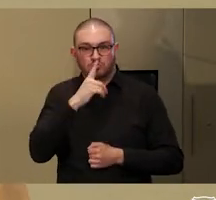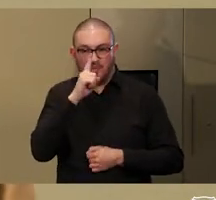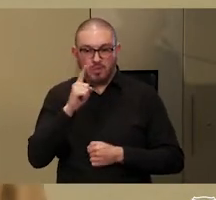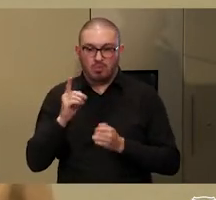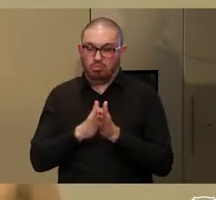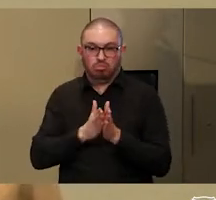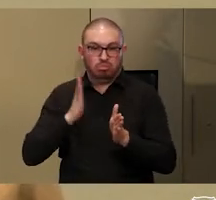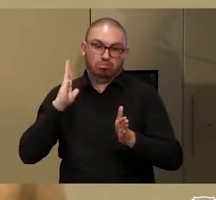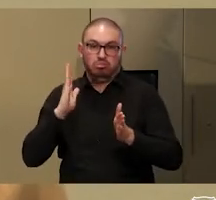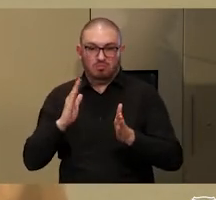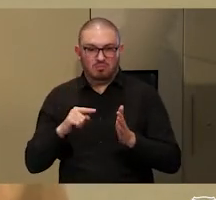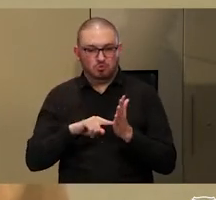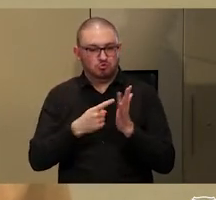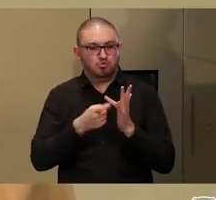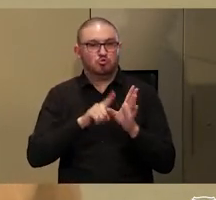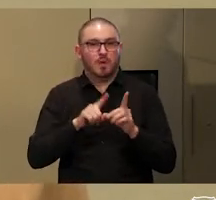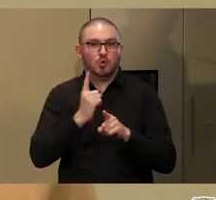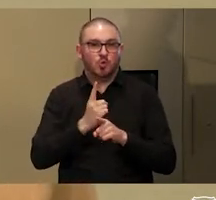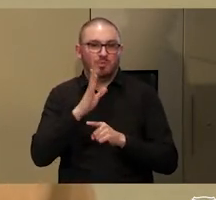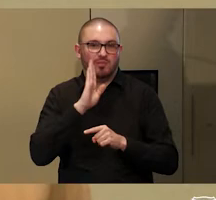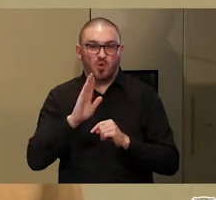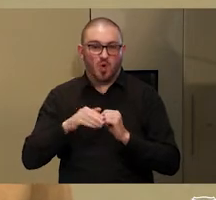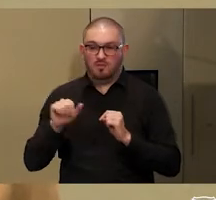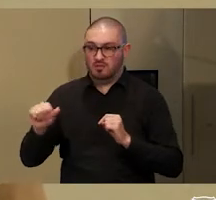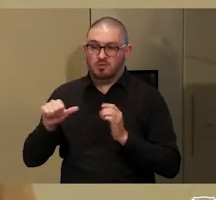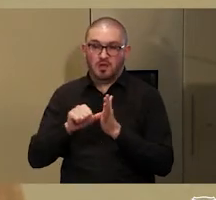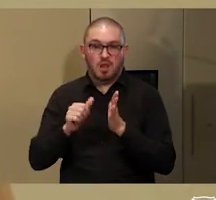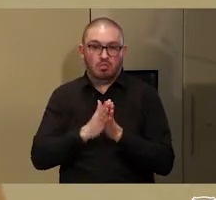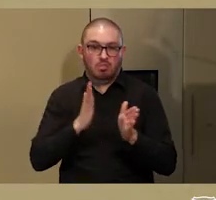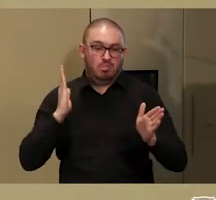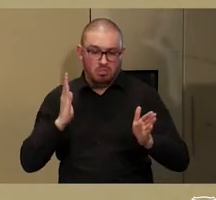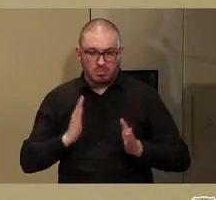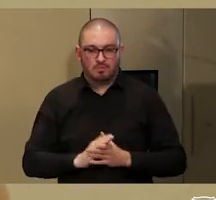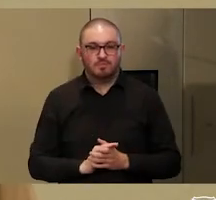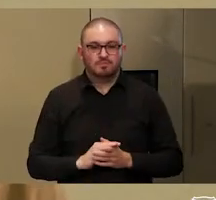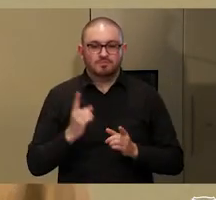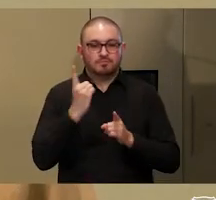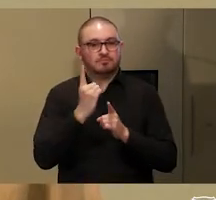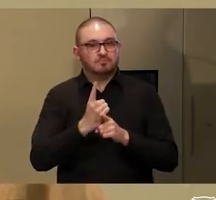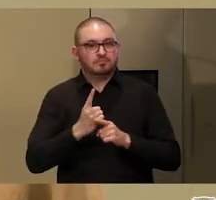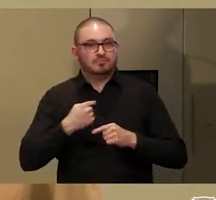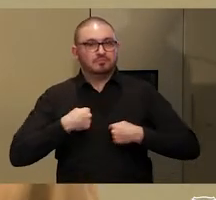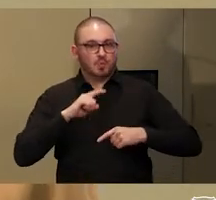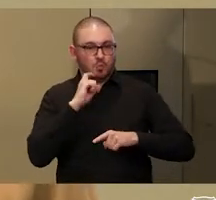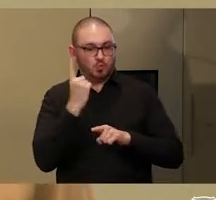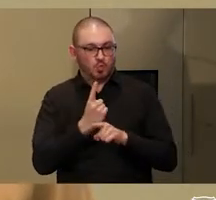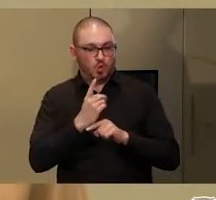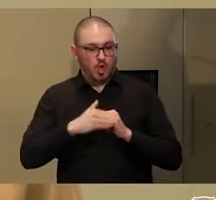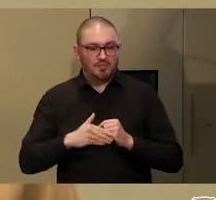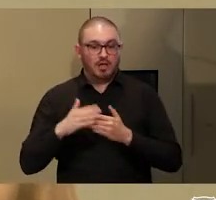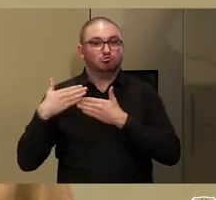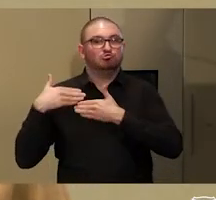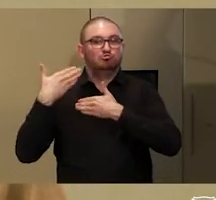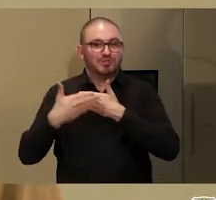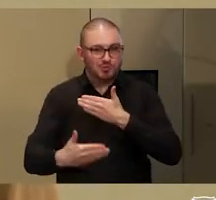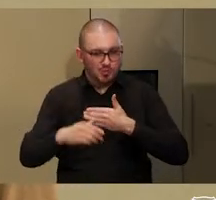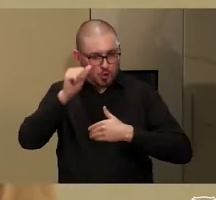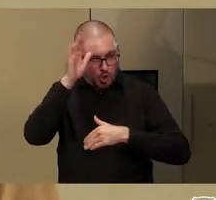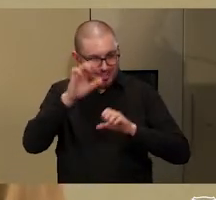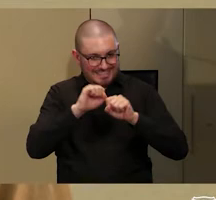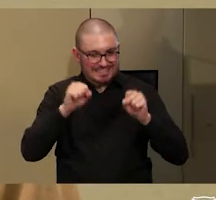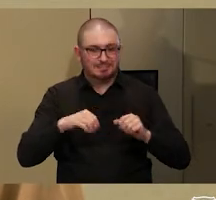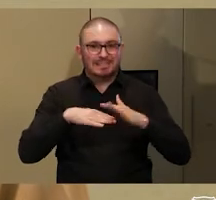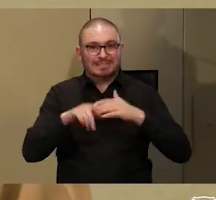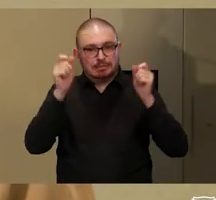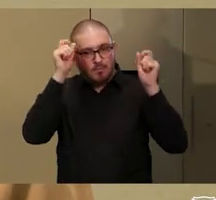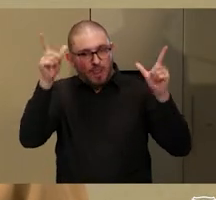Troy earlier. So, I'm going to speak to you briefly today about traditional knowledge systems in Timor-Leste and to